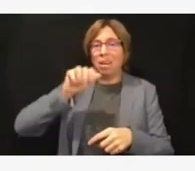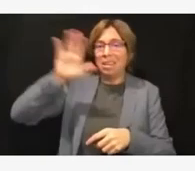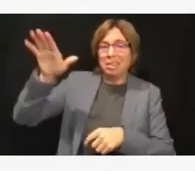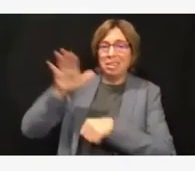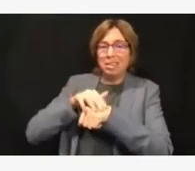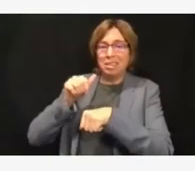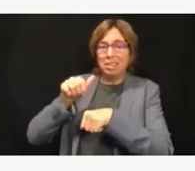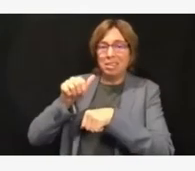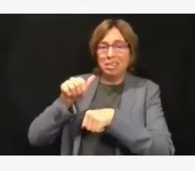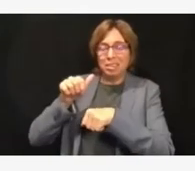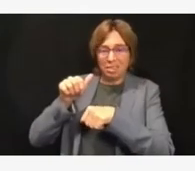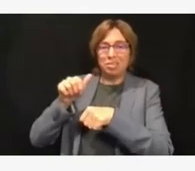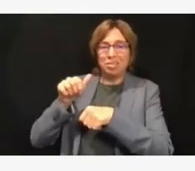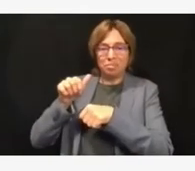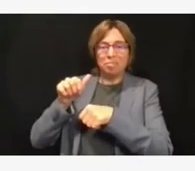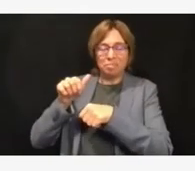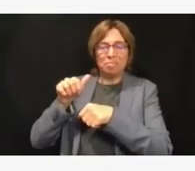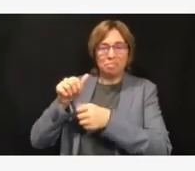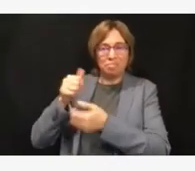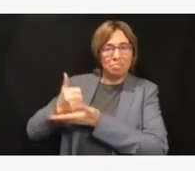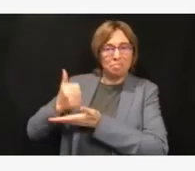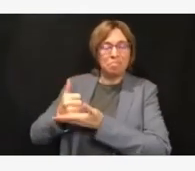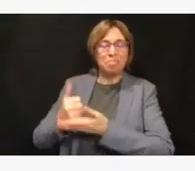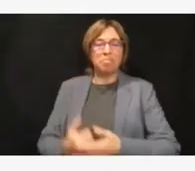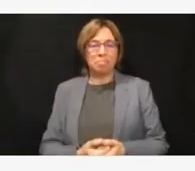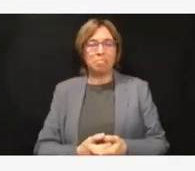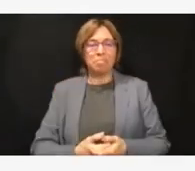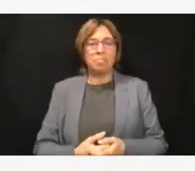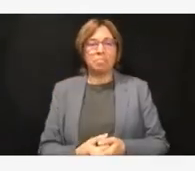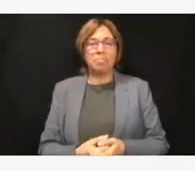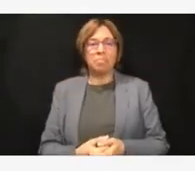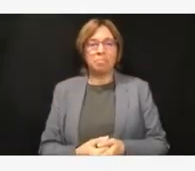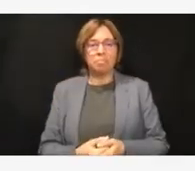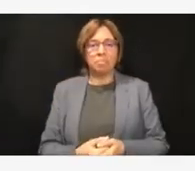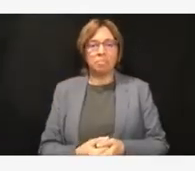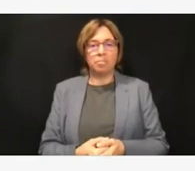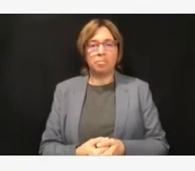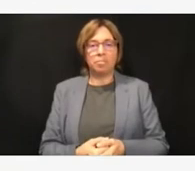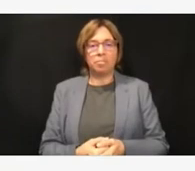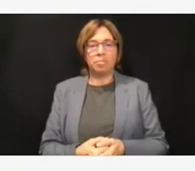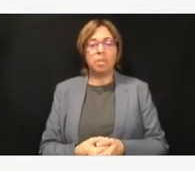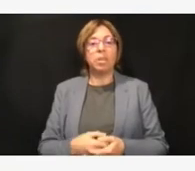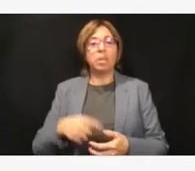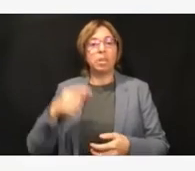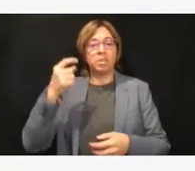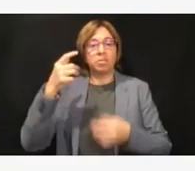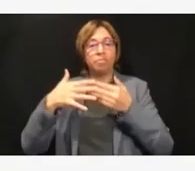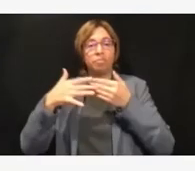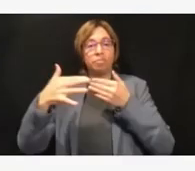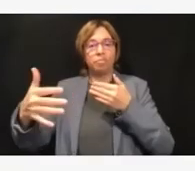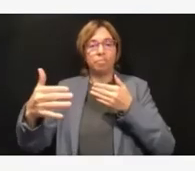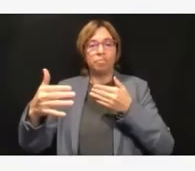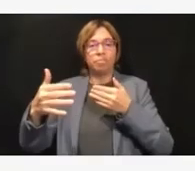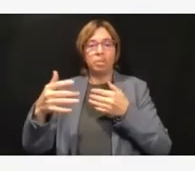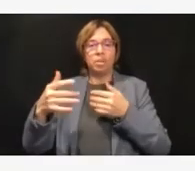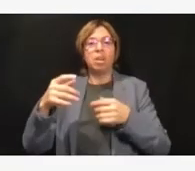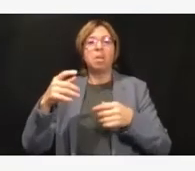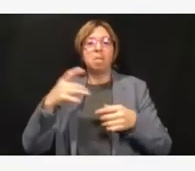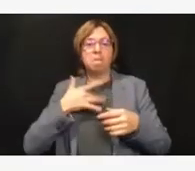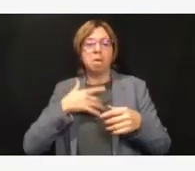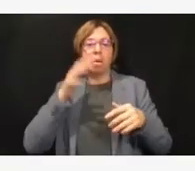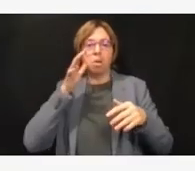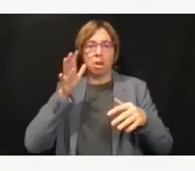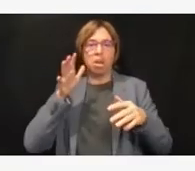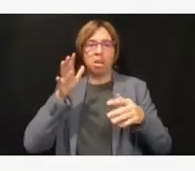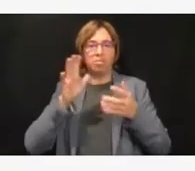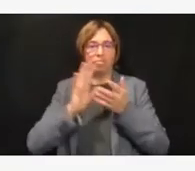It will be some time before health care systems return to full normal operations. It will also take time for the health care systems